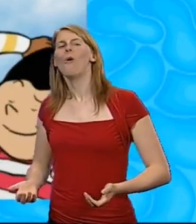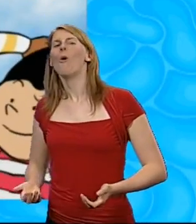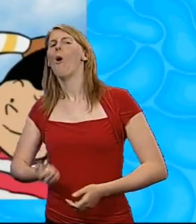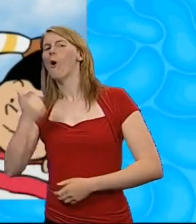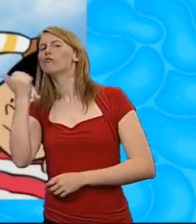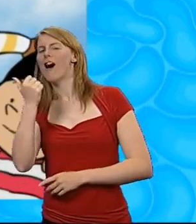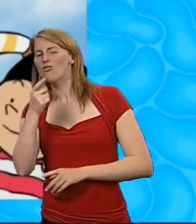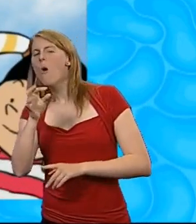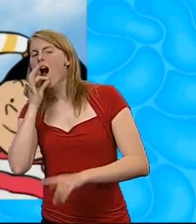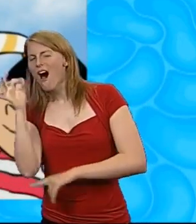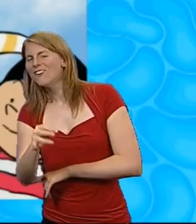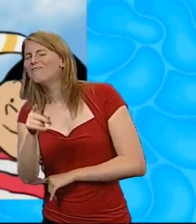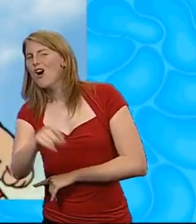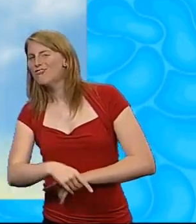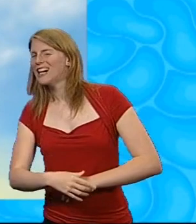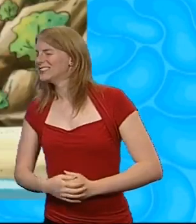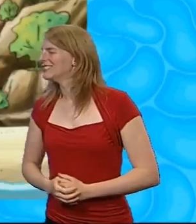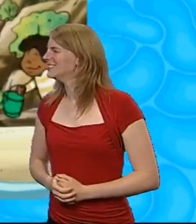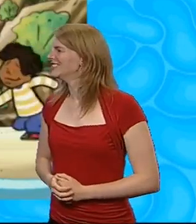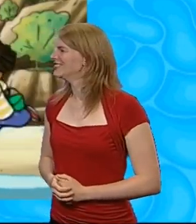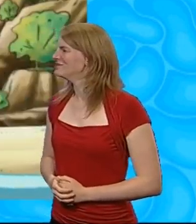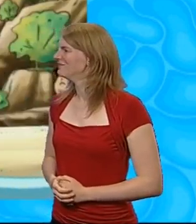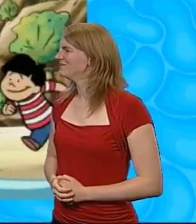Oh, right. You asked for it.